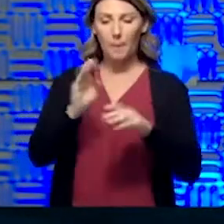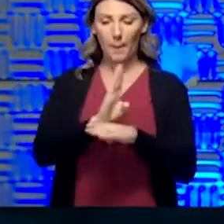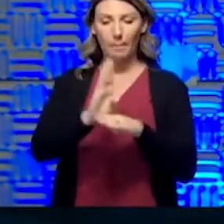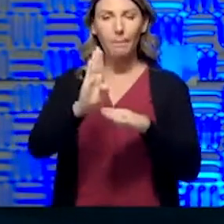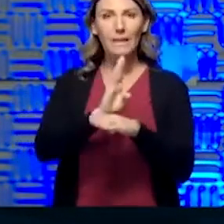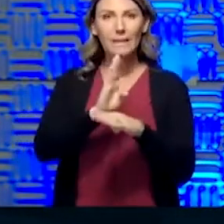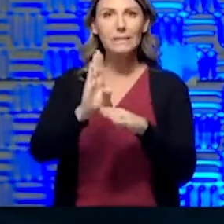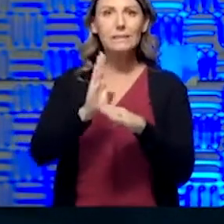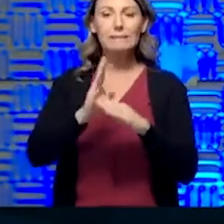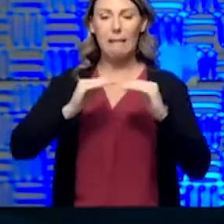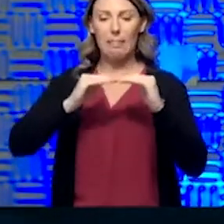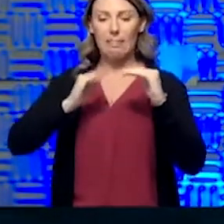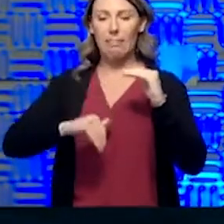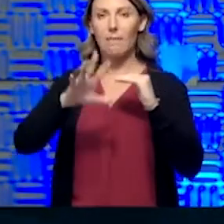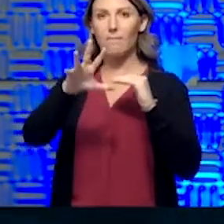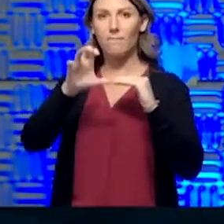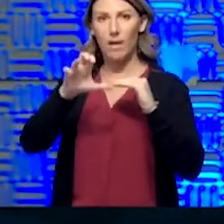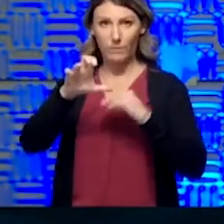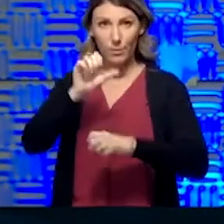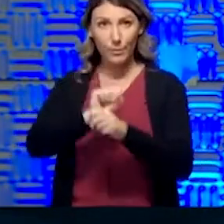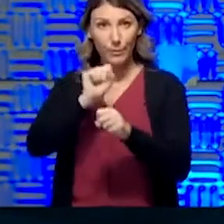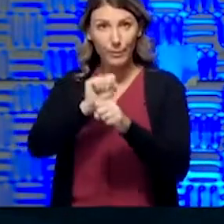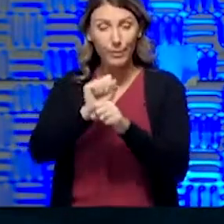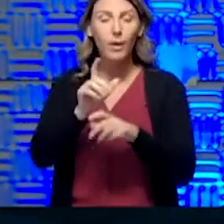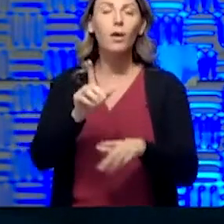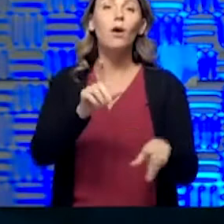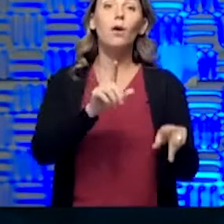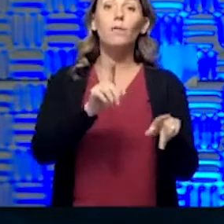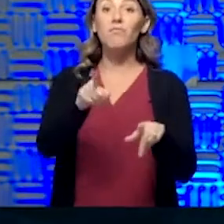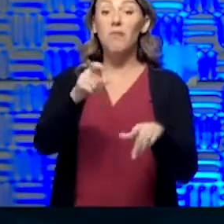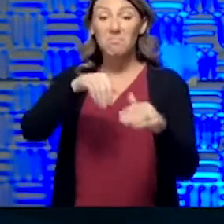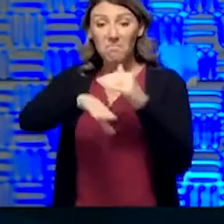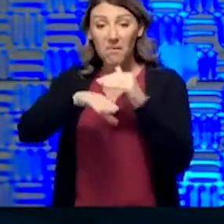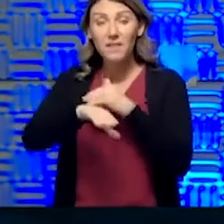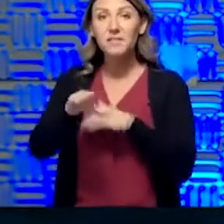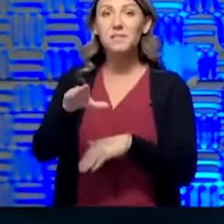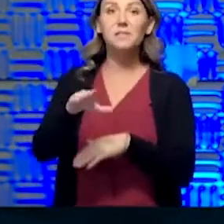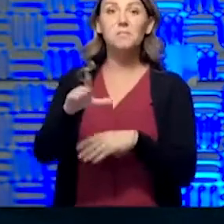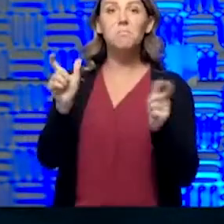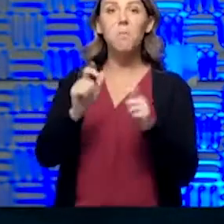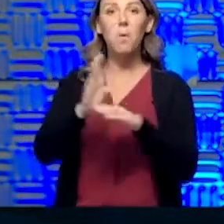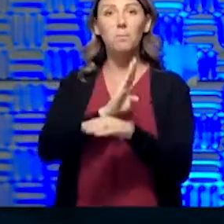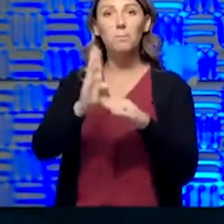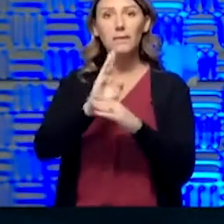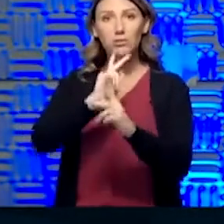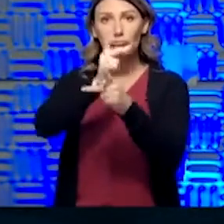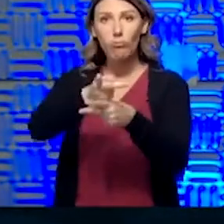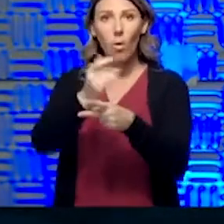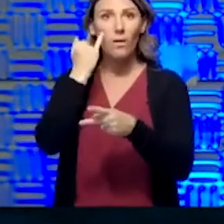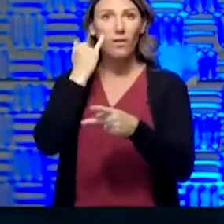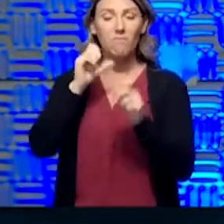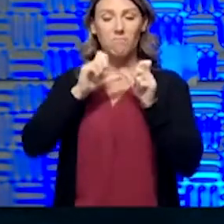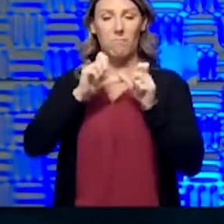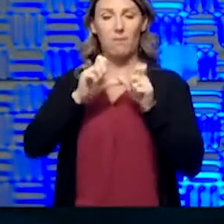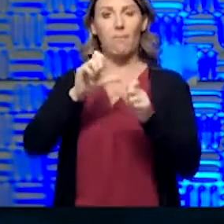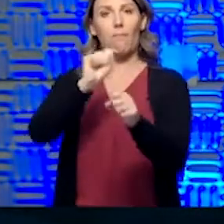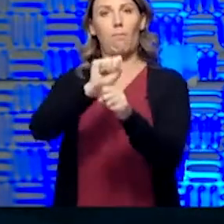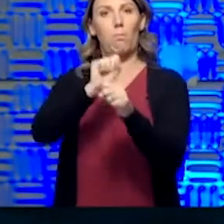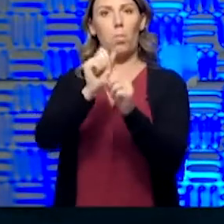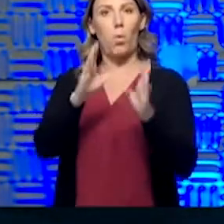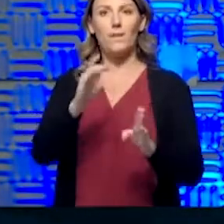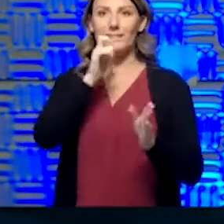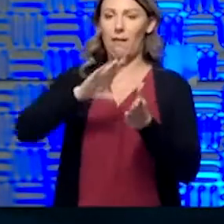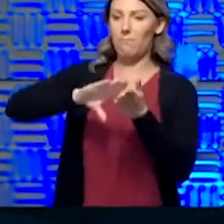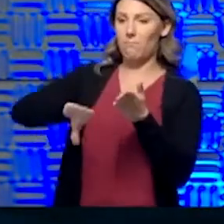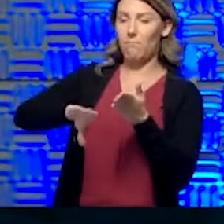employees, to access a small business loan guarantee. If they keep their employees employed, that loan